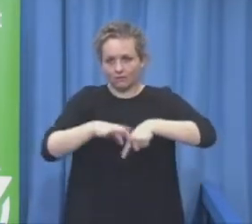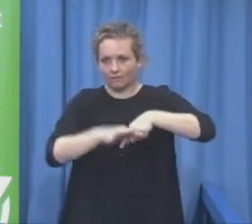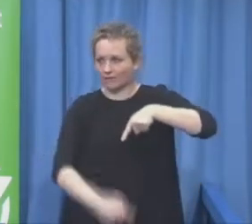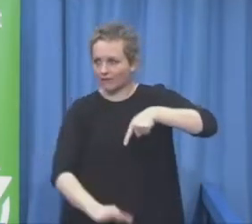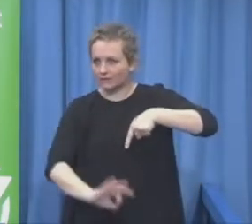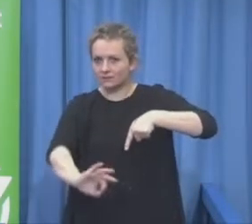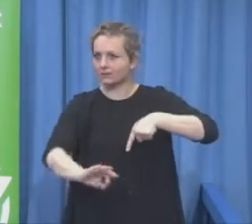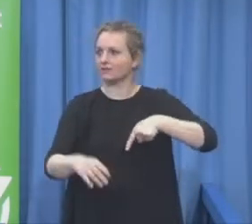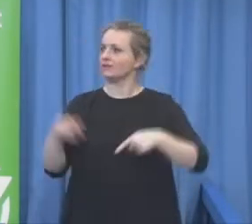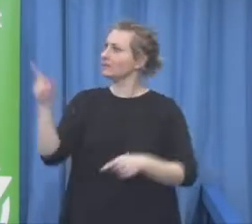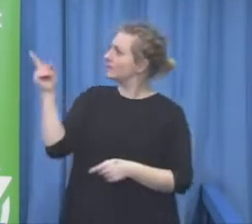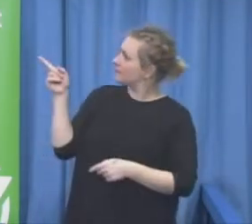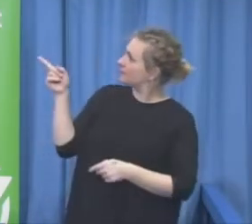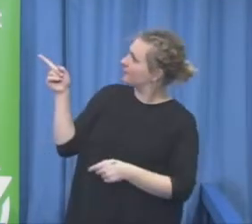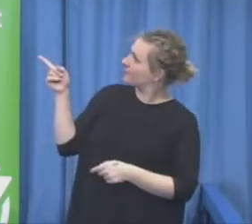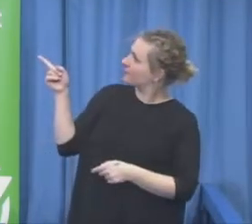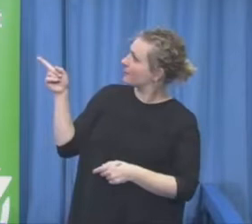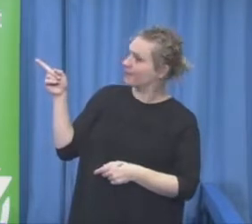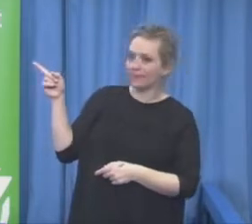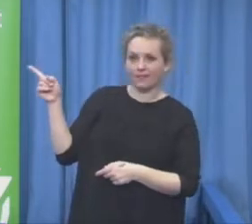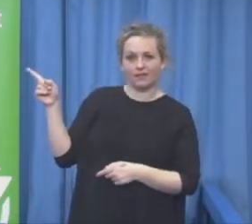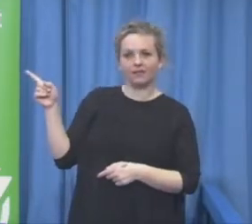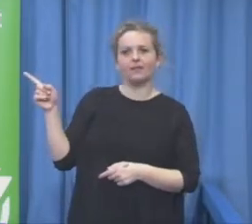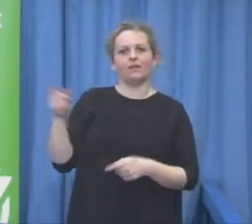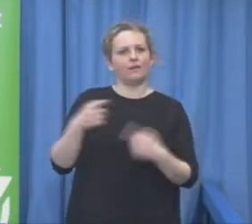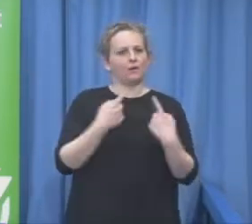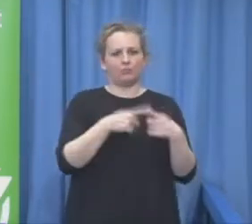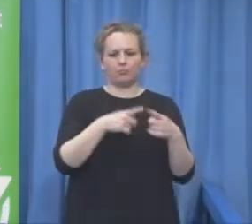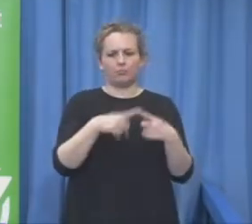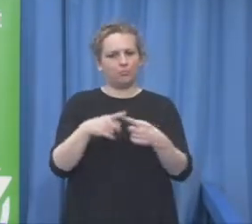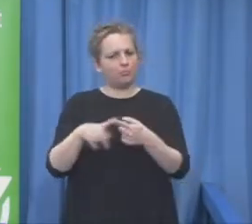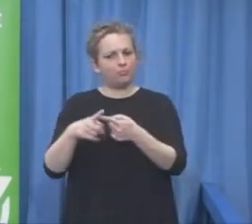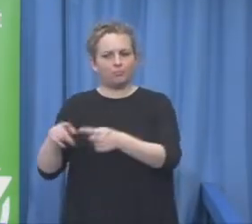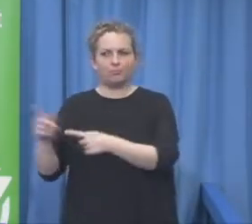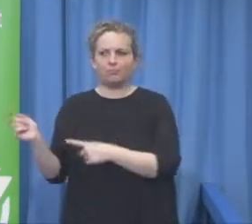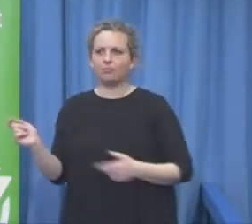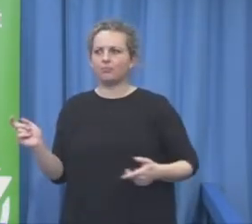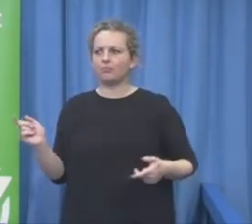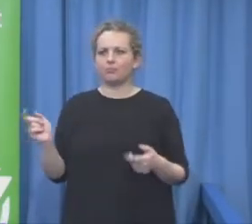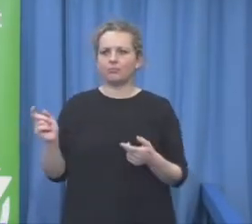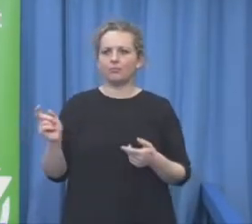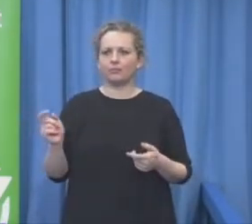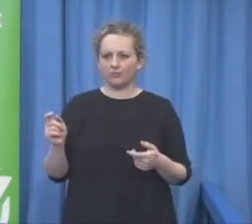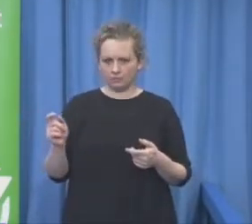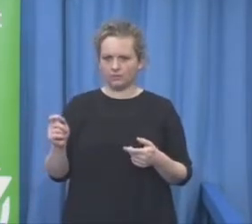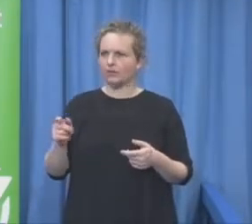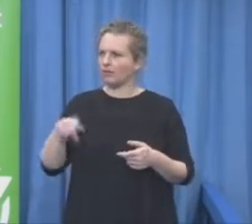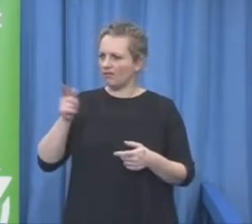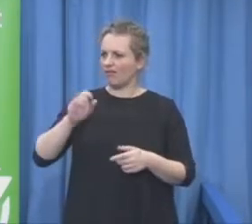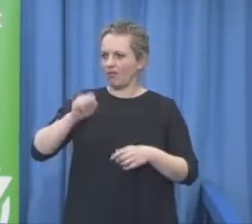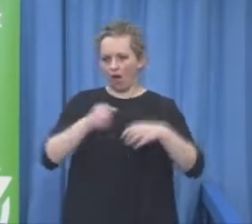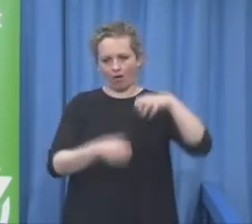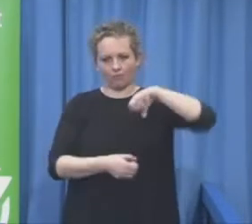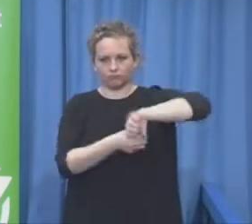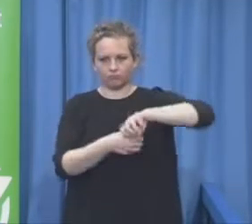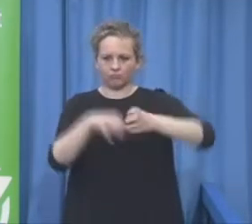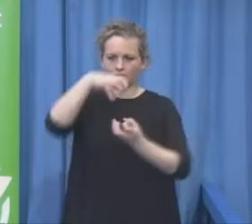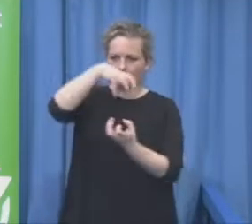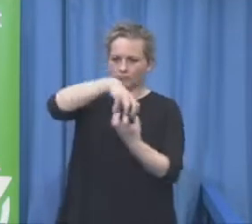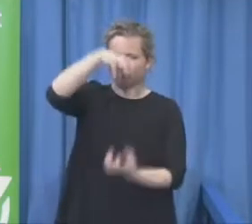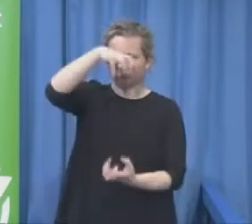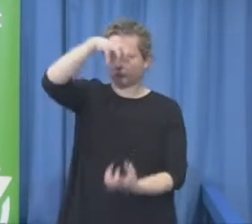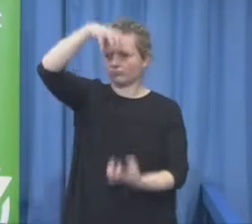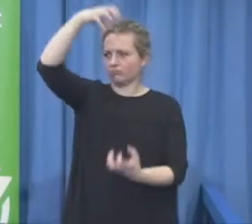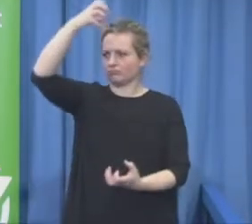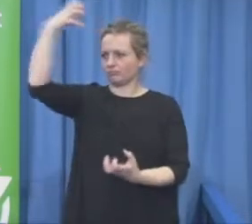object the after printing 3d printer put on and off change your